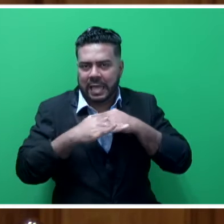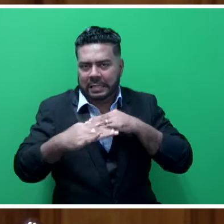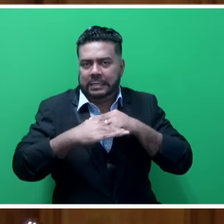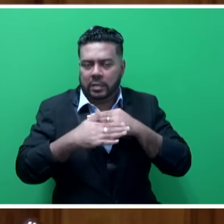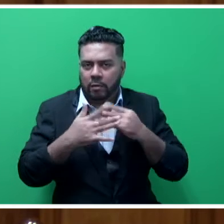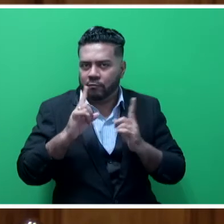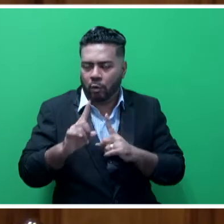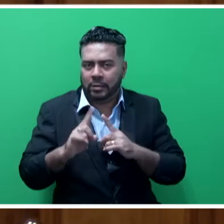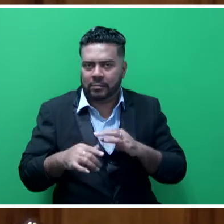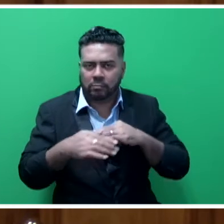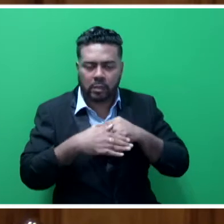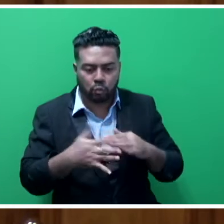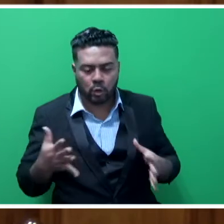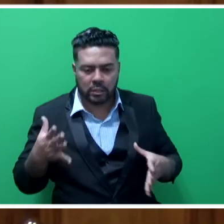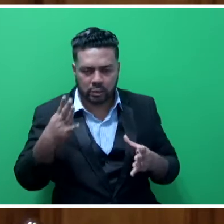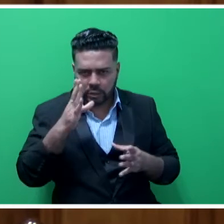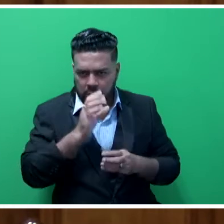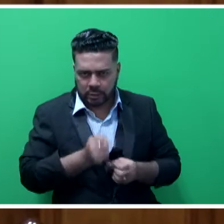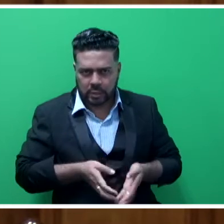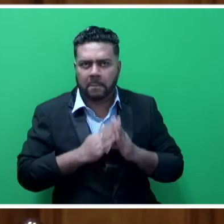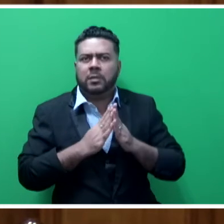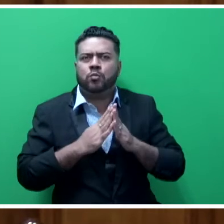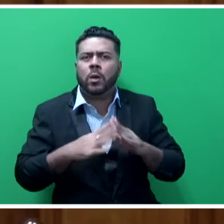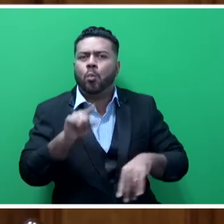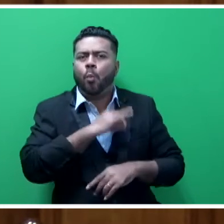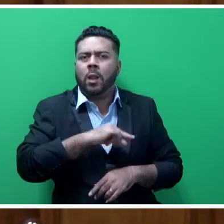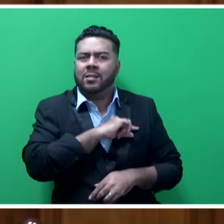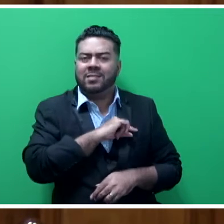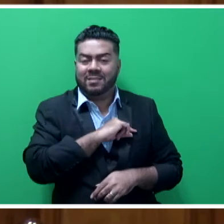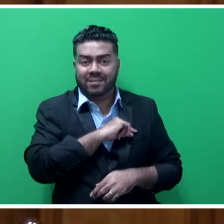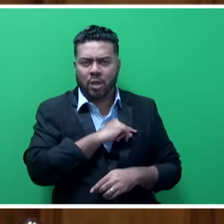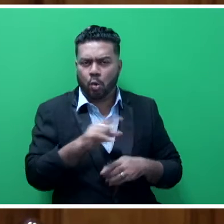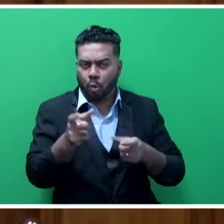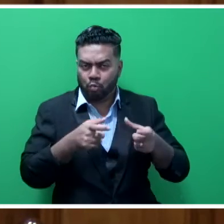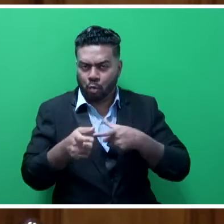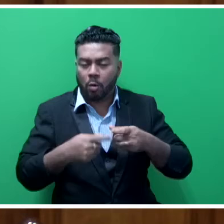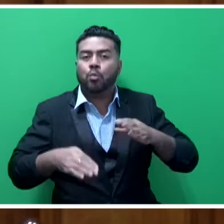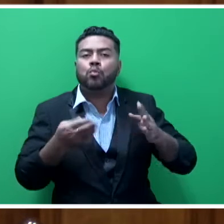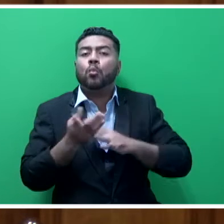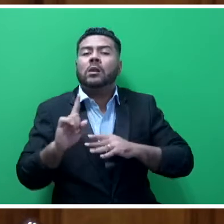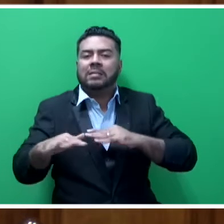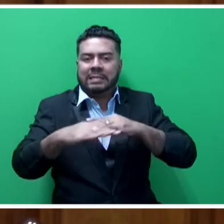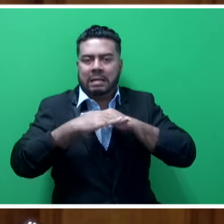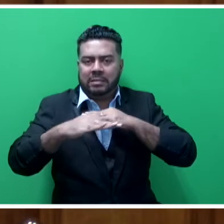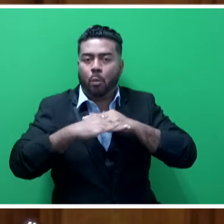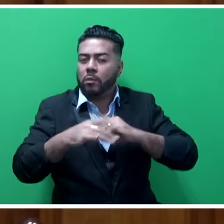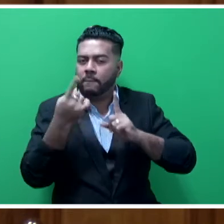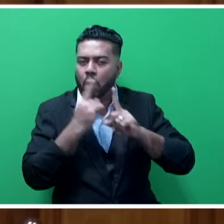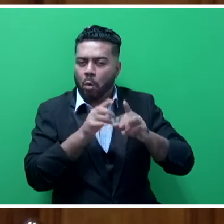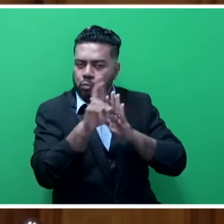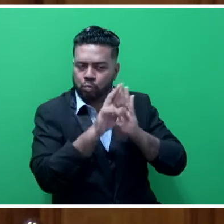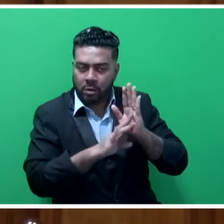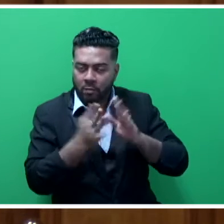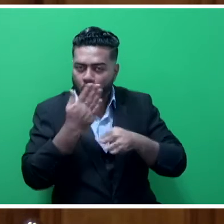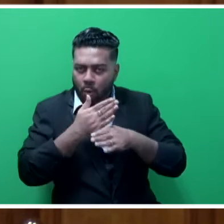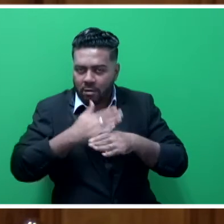So it tries to establish quality control through standards. It has mechanisms in place. One, for instance, is the compliance to the road